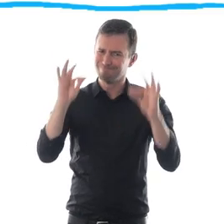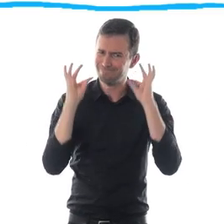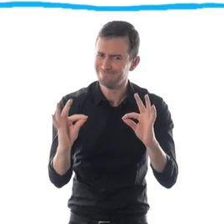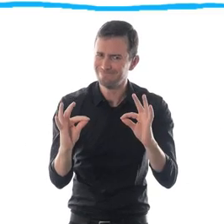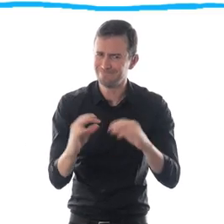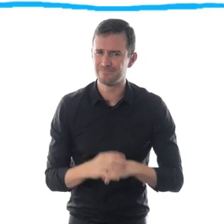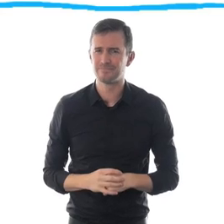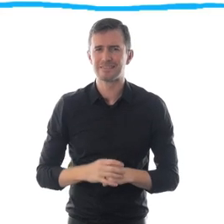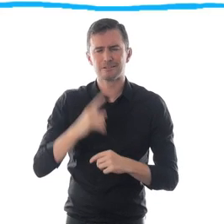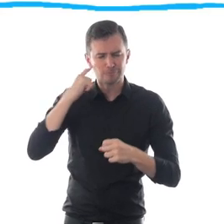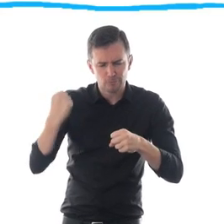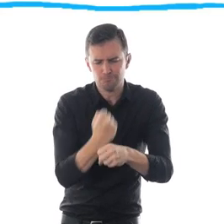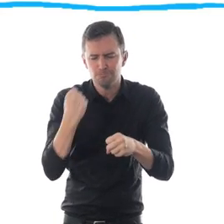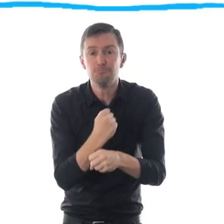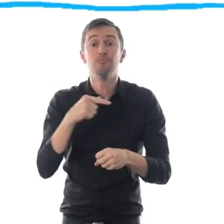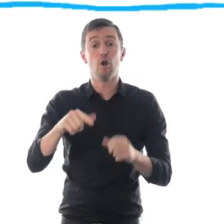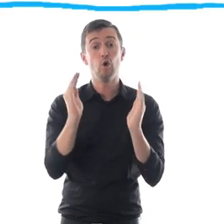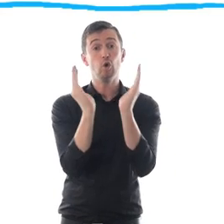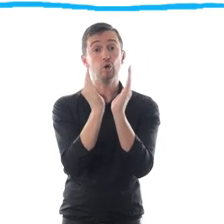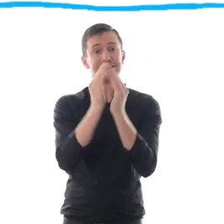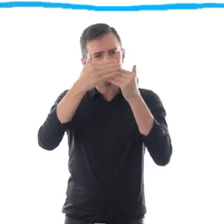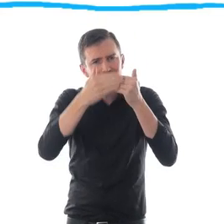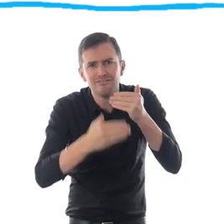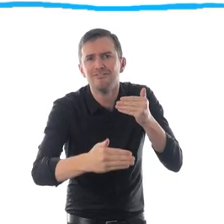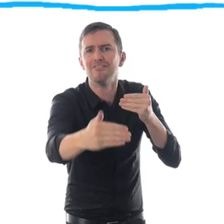UNICEF for the future, a UNICEF for all.